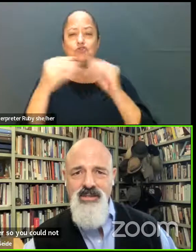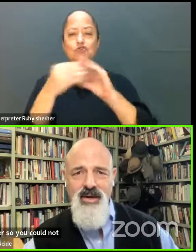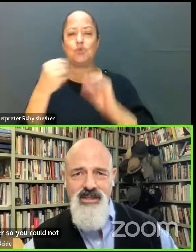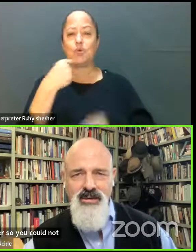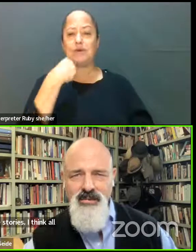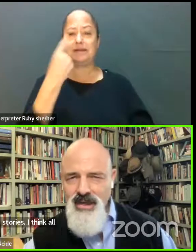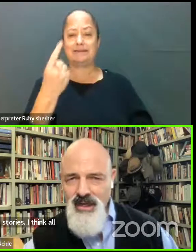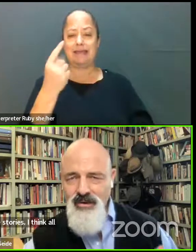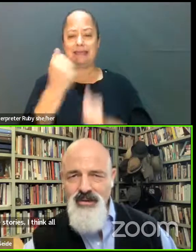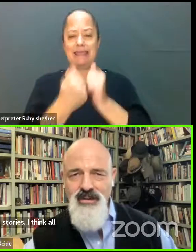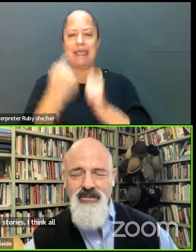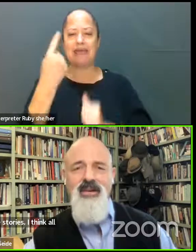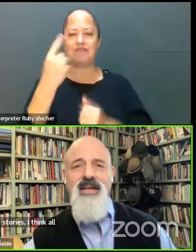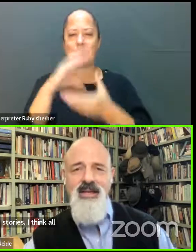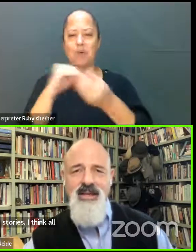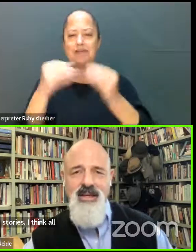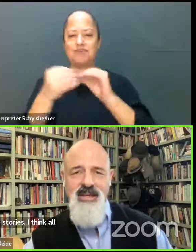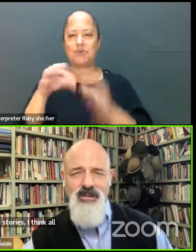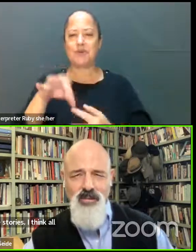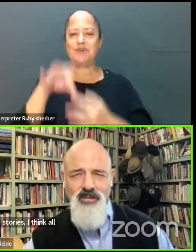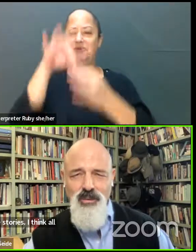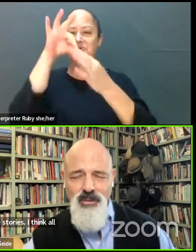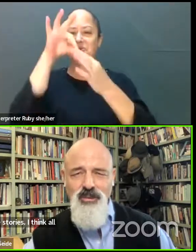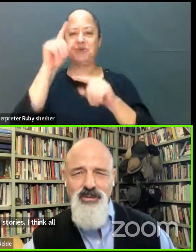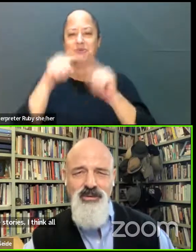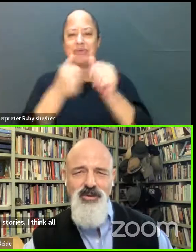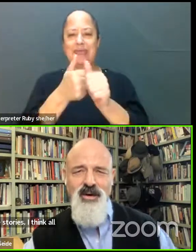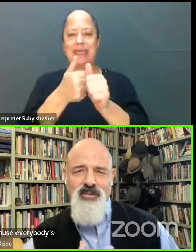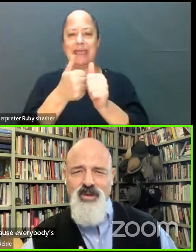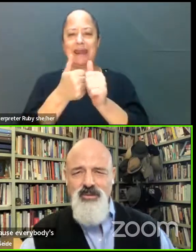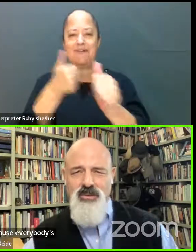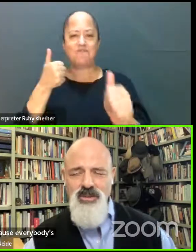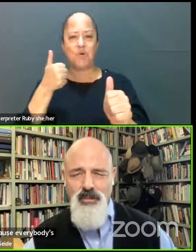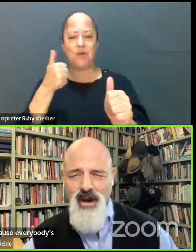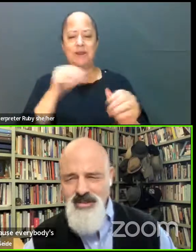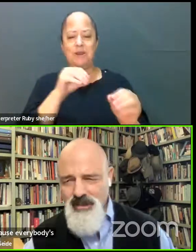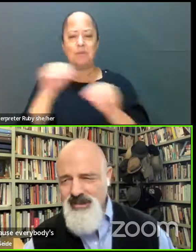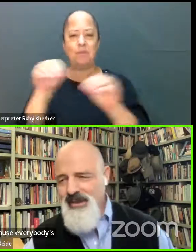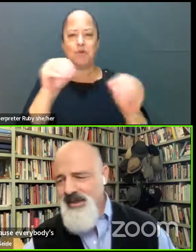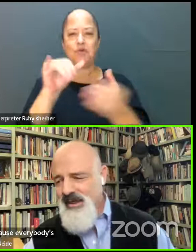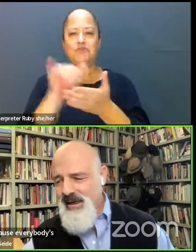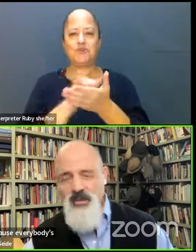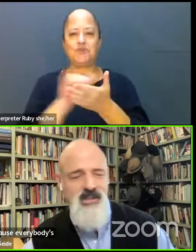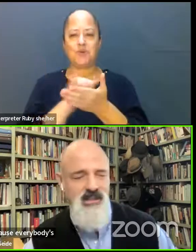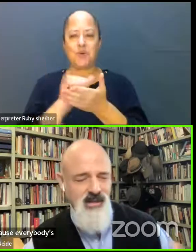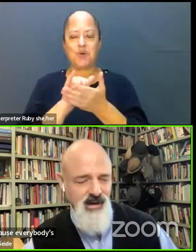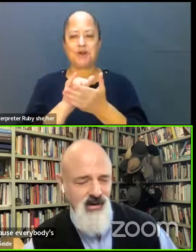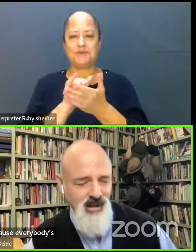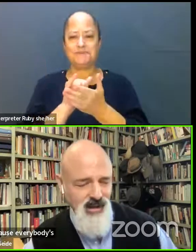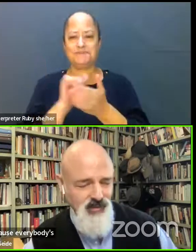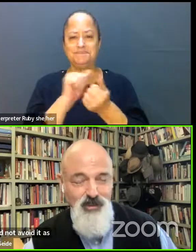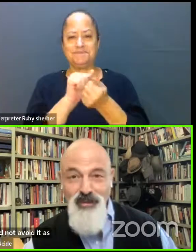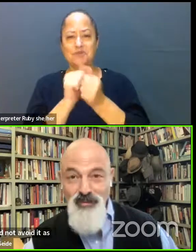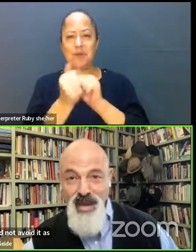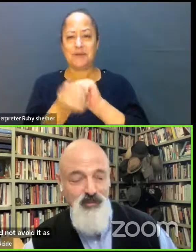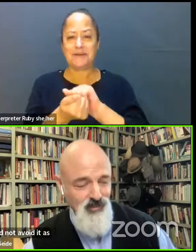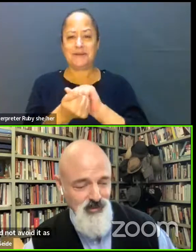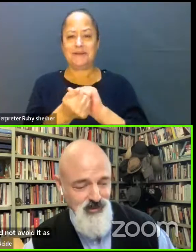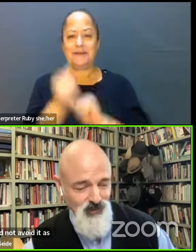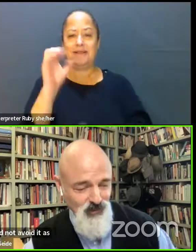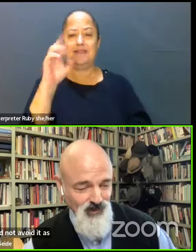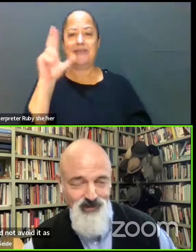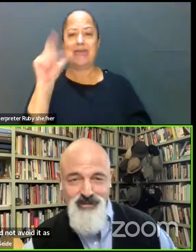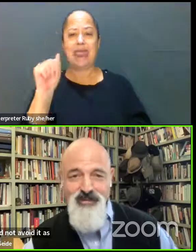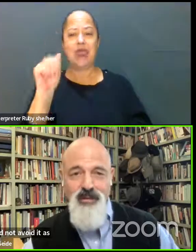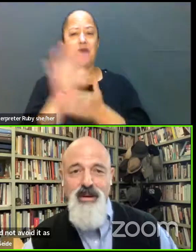everybody's story is so unique and you couldn't avoid it as you moved through New York in which we were so proximate. It was the era of the movie Fame,